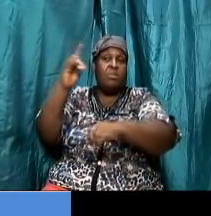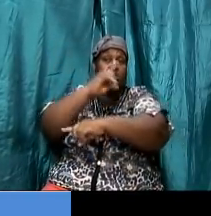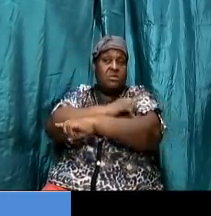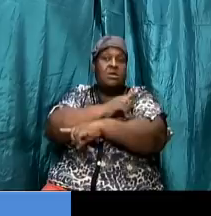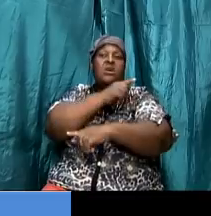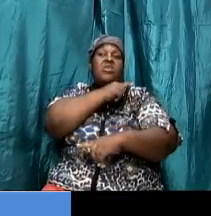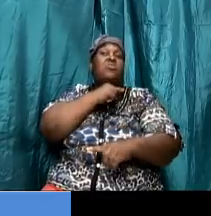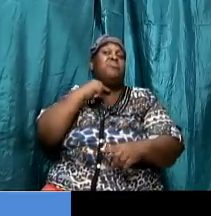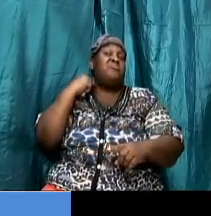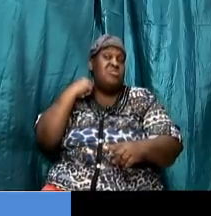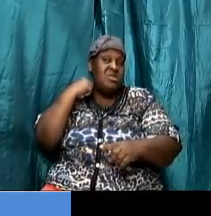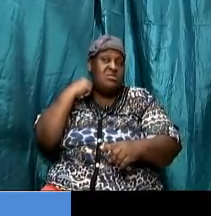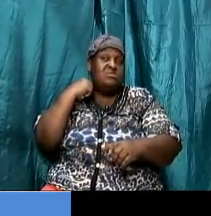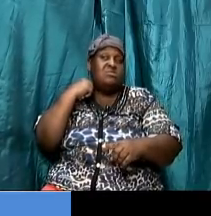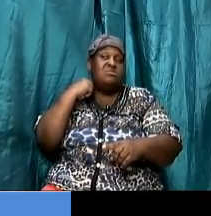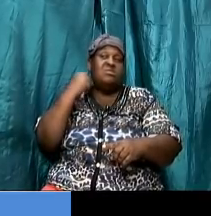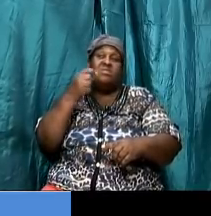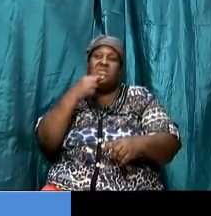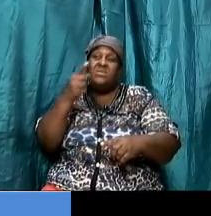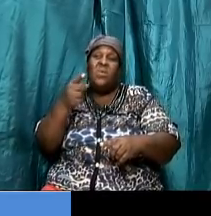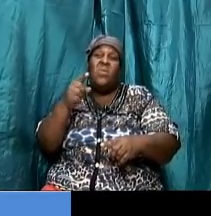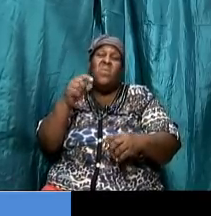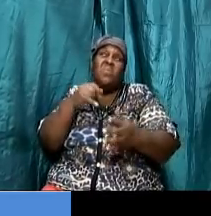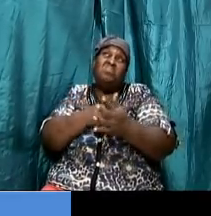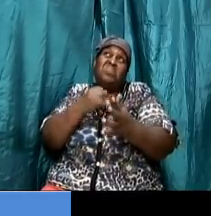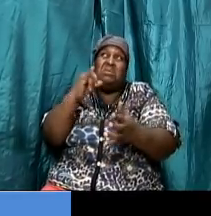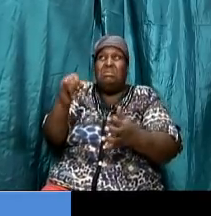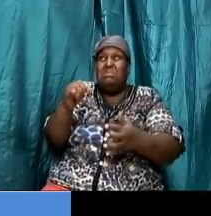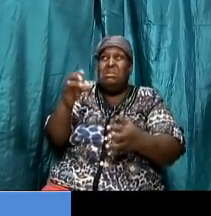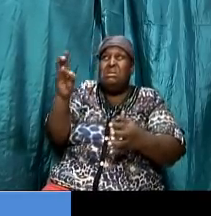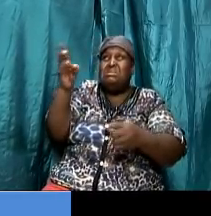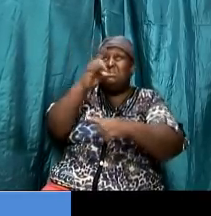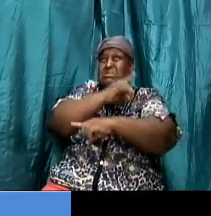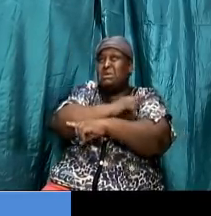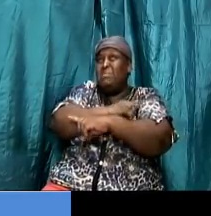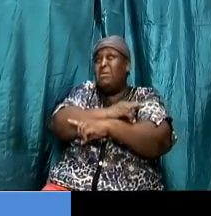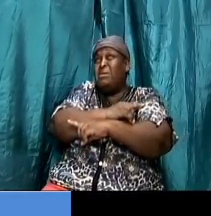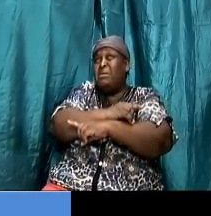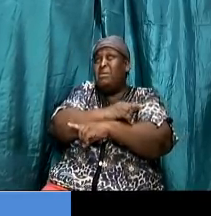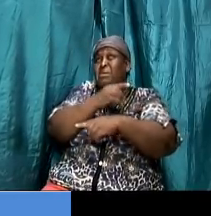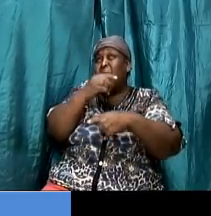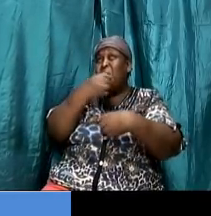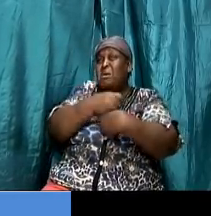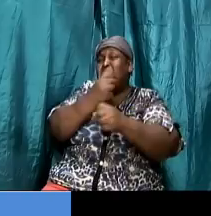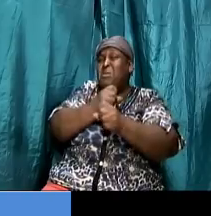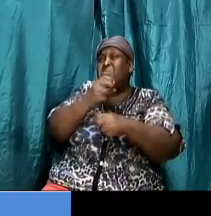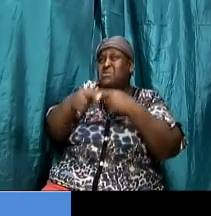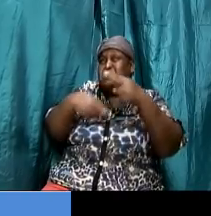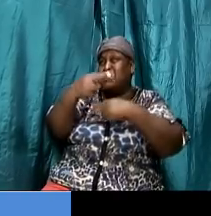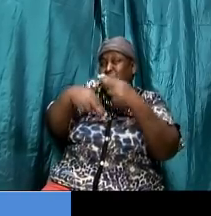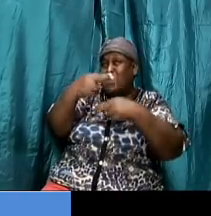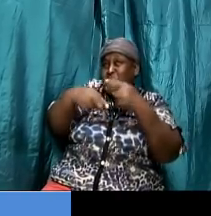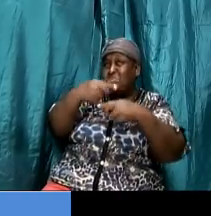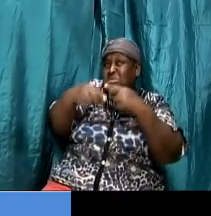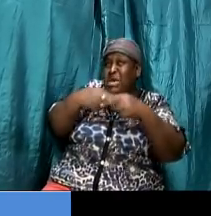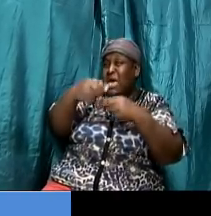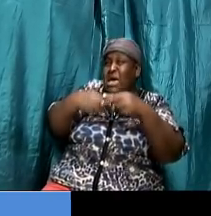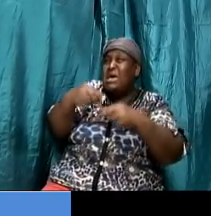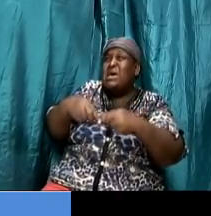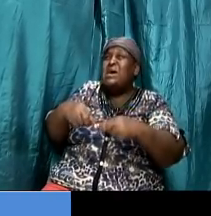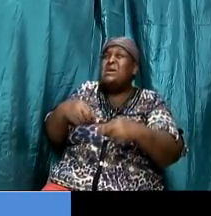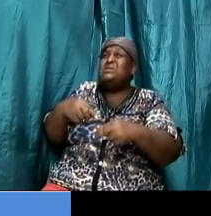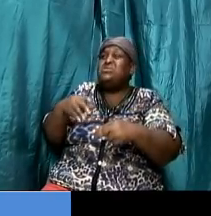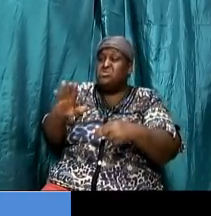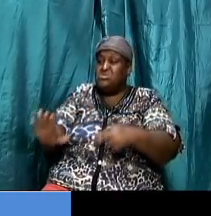to not allow uh this guy to be circumcised let me circumcise him on the ninth day because the eighth day is the